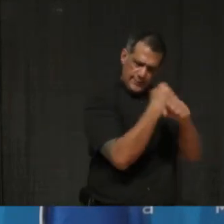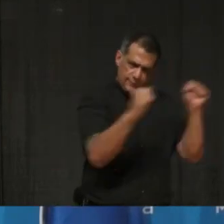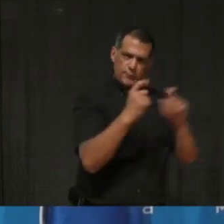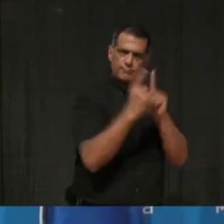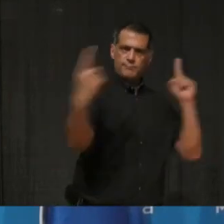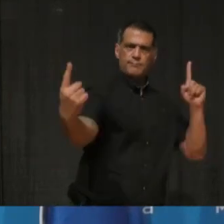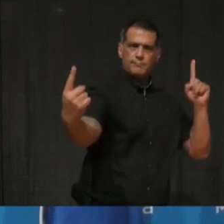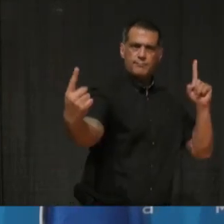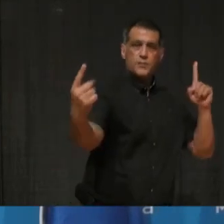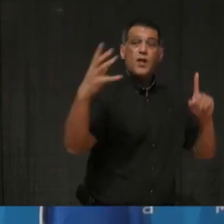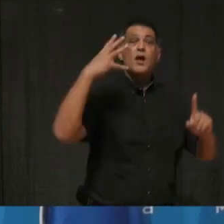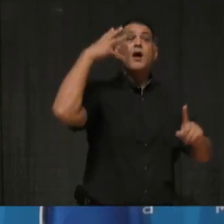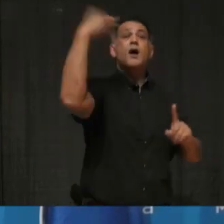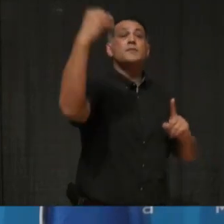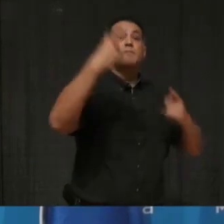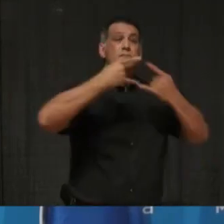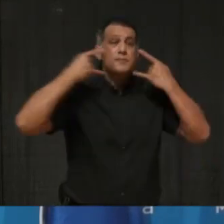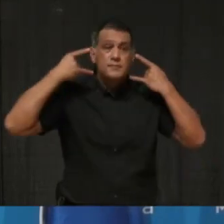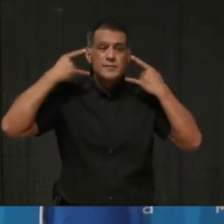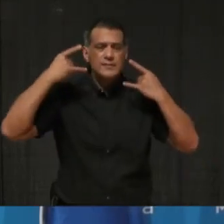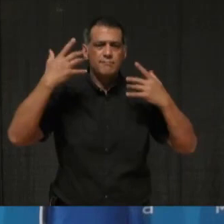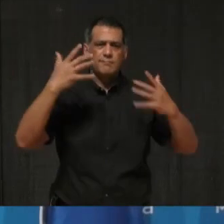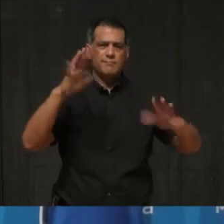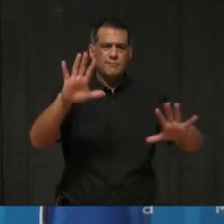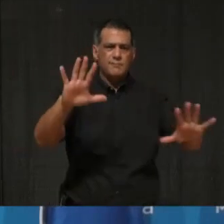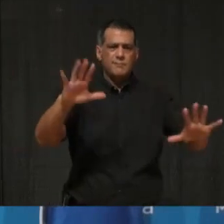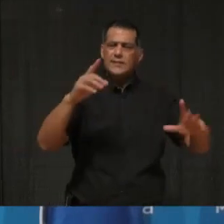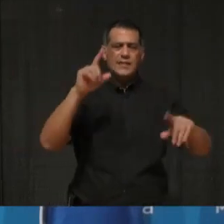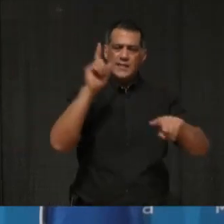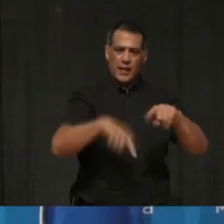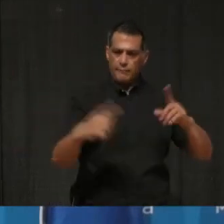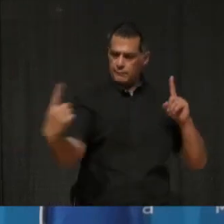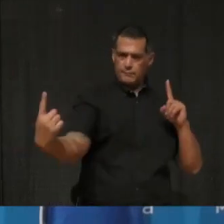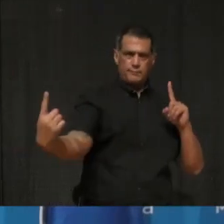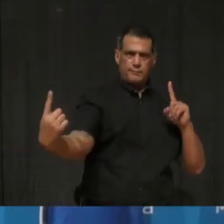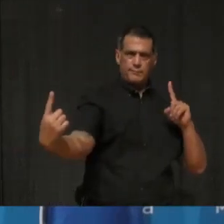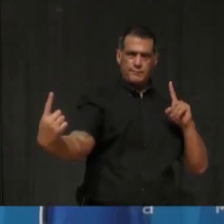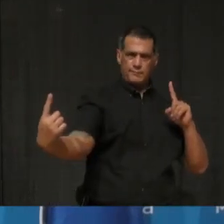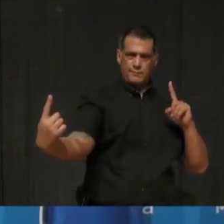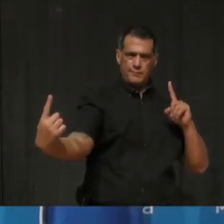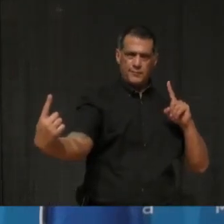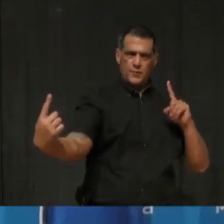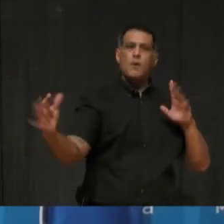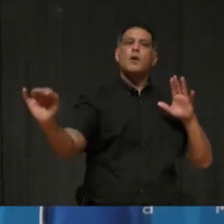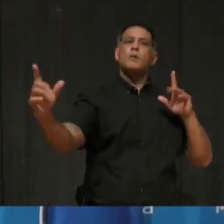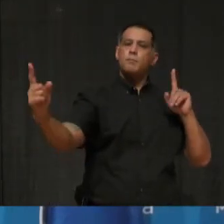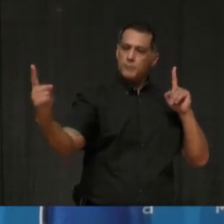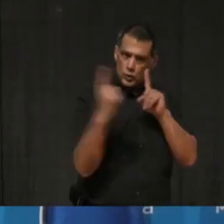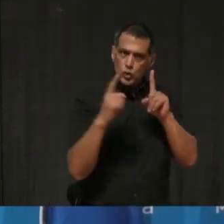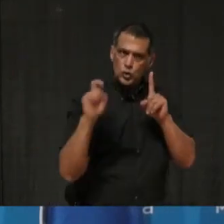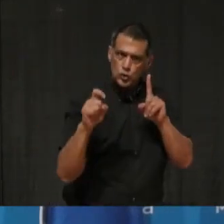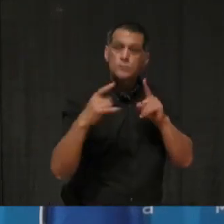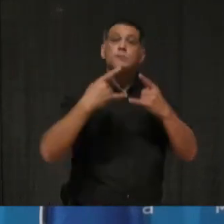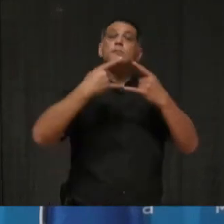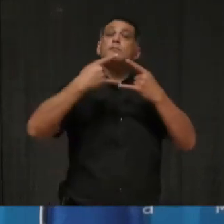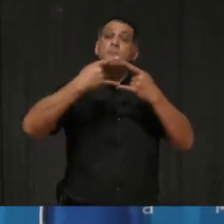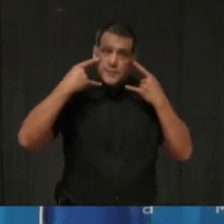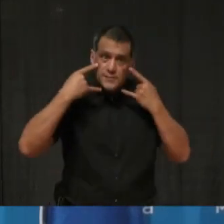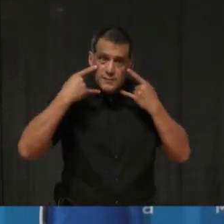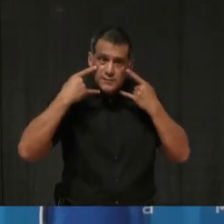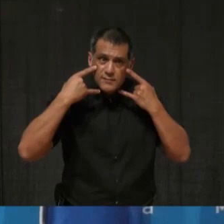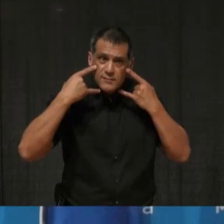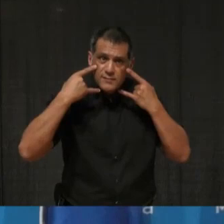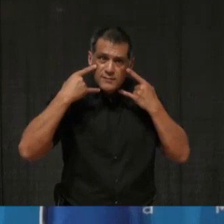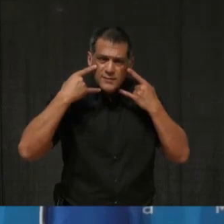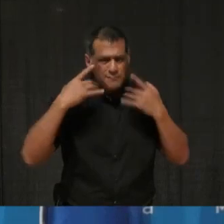mask outside and cannot safely distance, I mean, if you're cannot safely distance, of course you should be wearing a mask. Uh, that's rule number